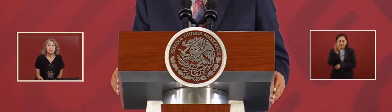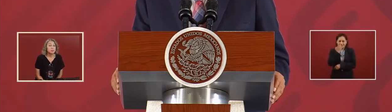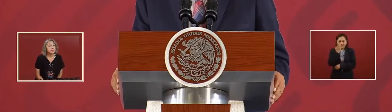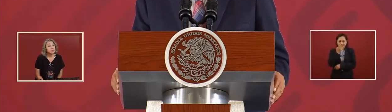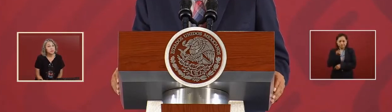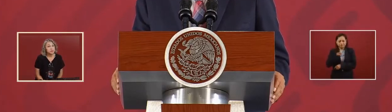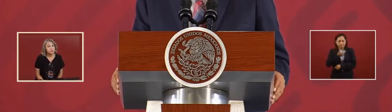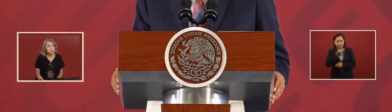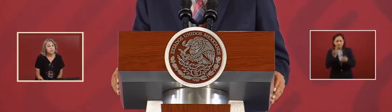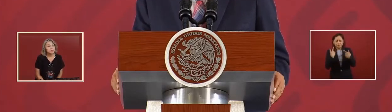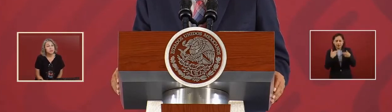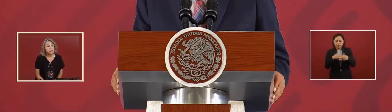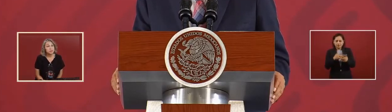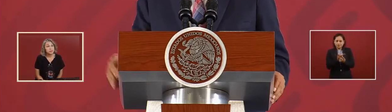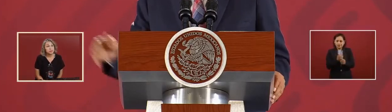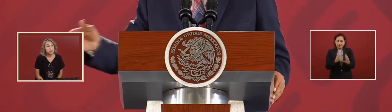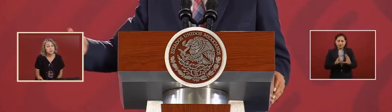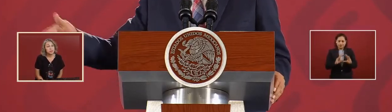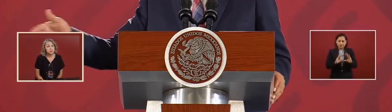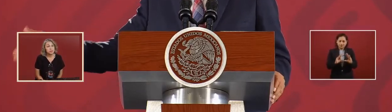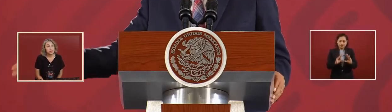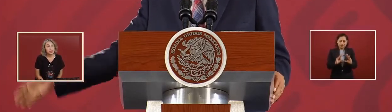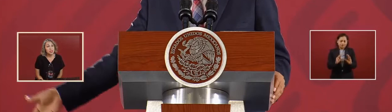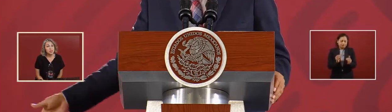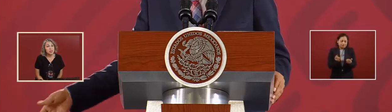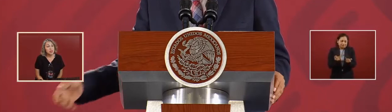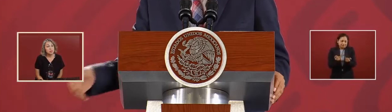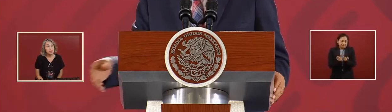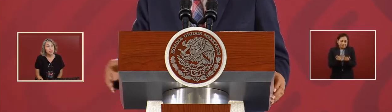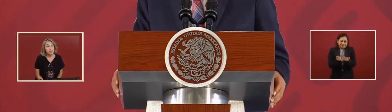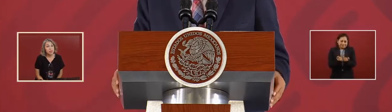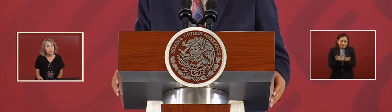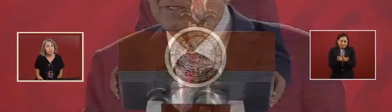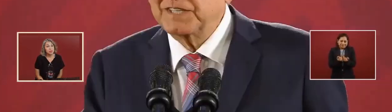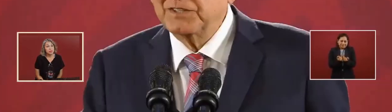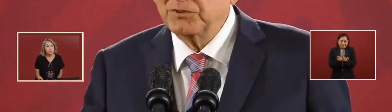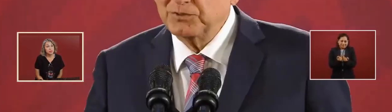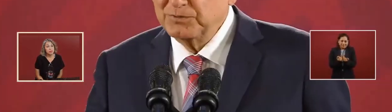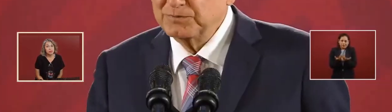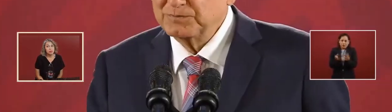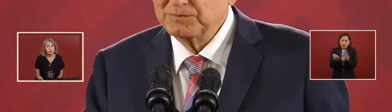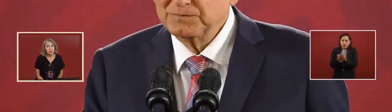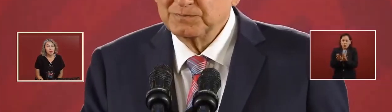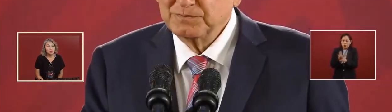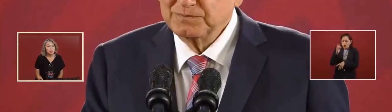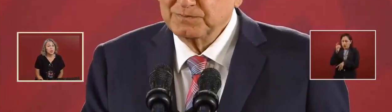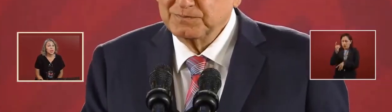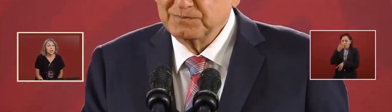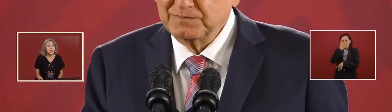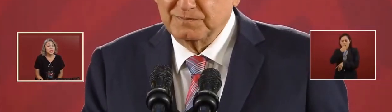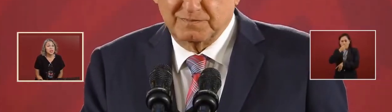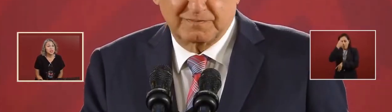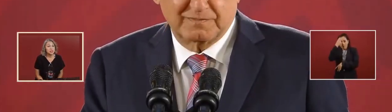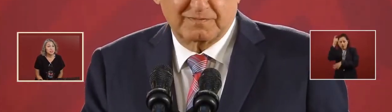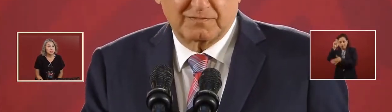You cannot be putting a writer